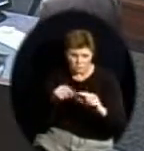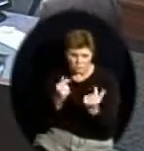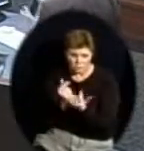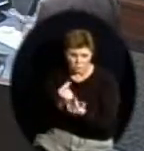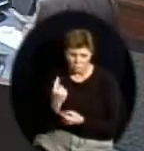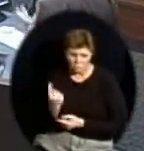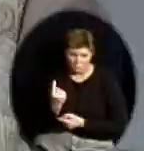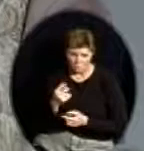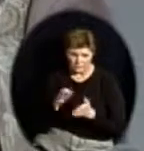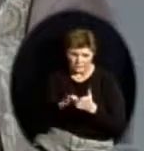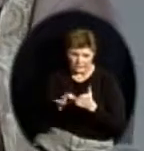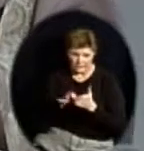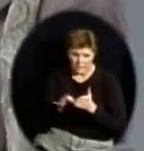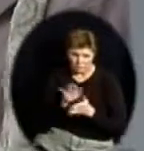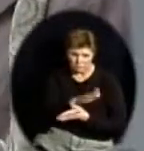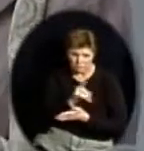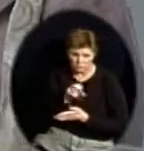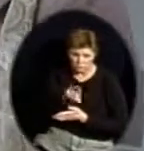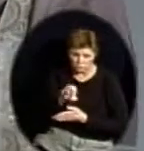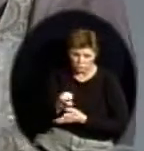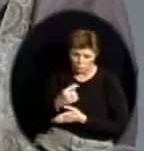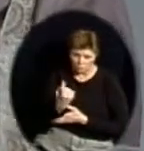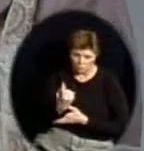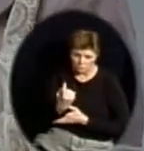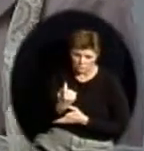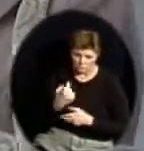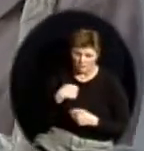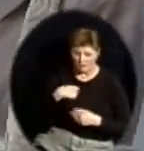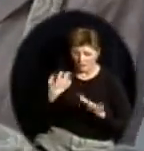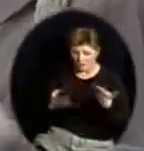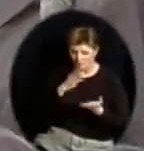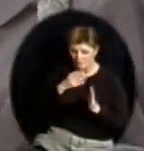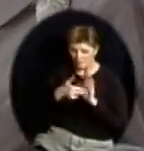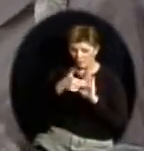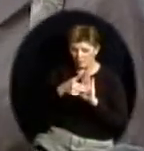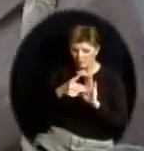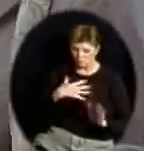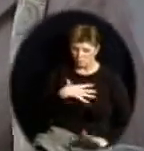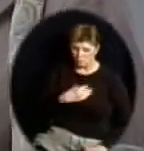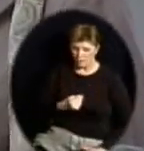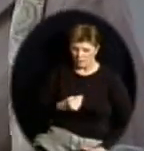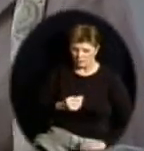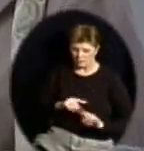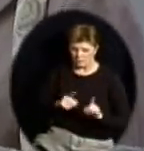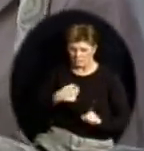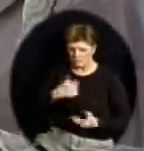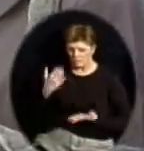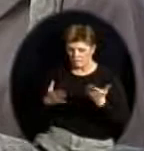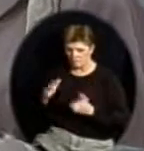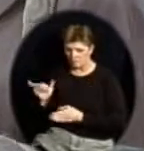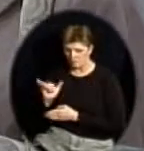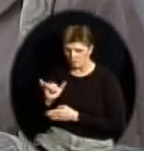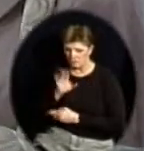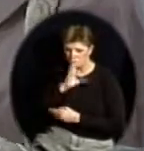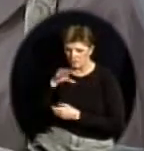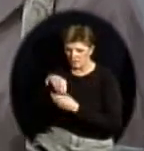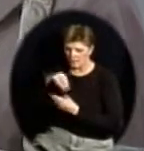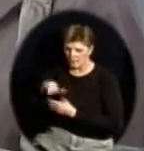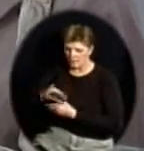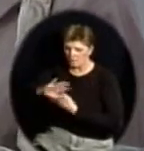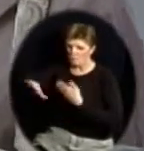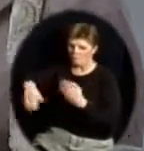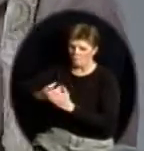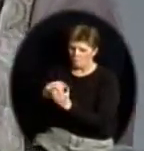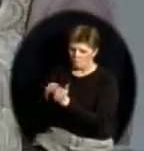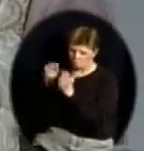Well, I could be in the white category, that is pulled out as a student group, and I could be in the all student category. So I could influence actually more